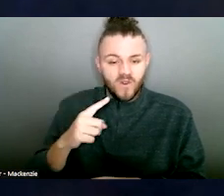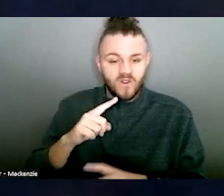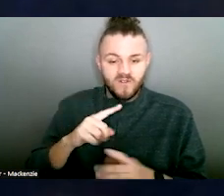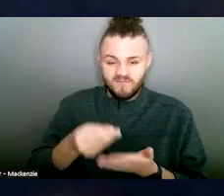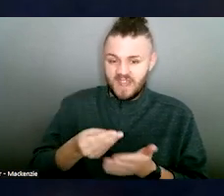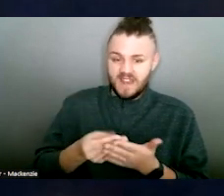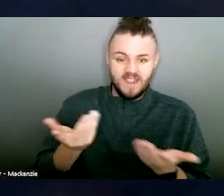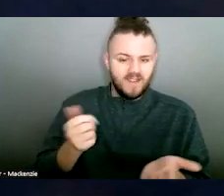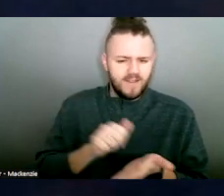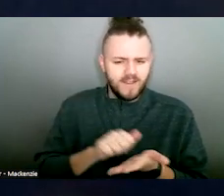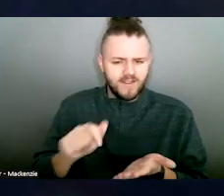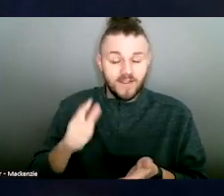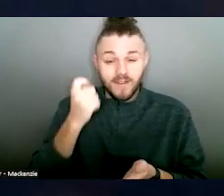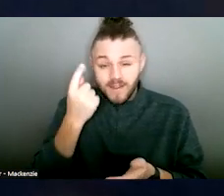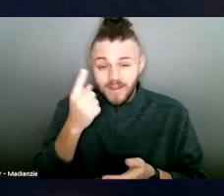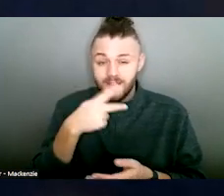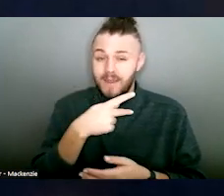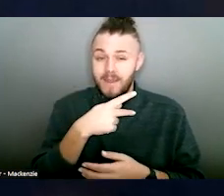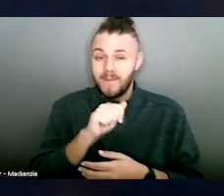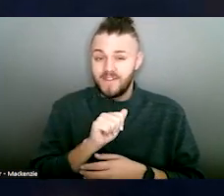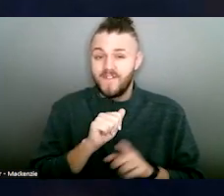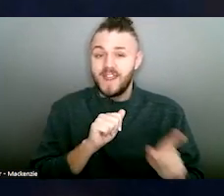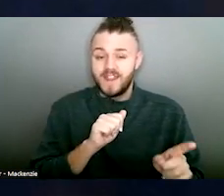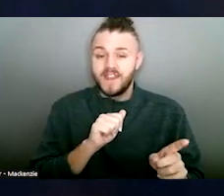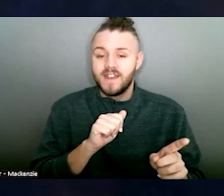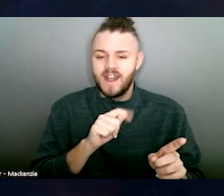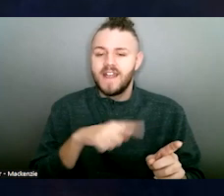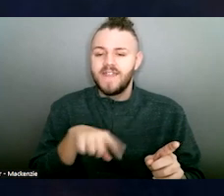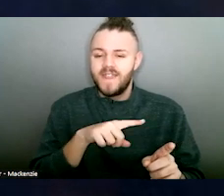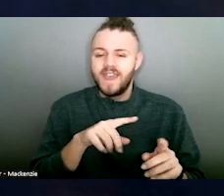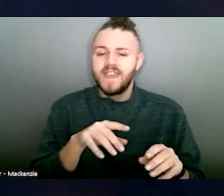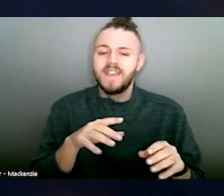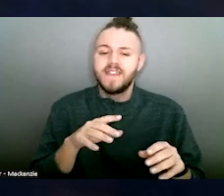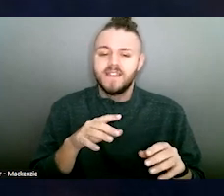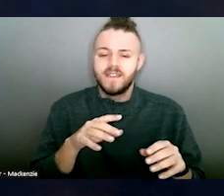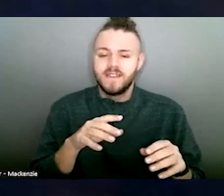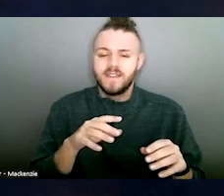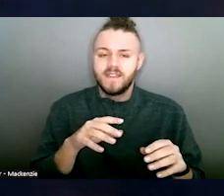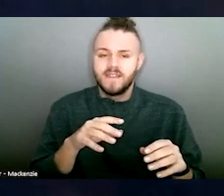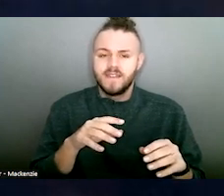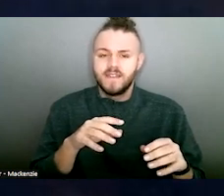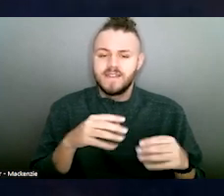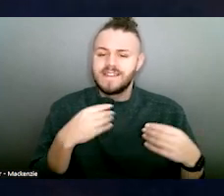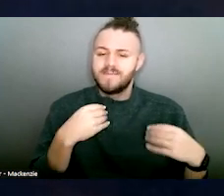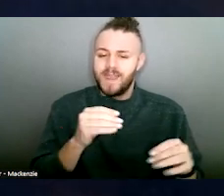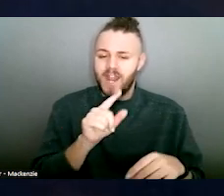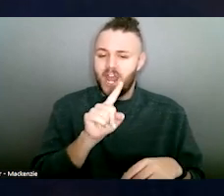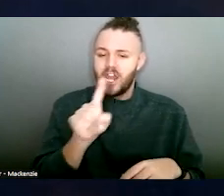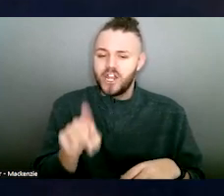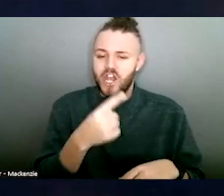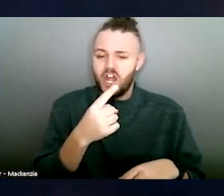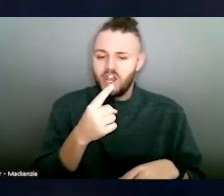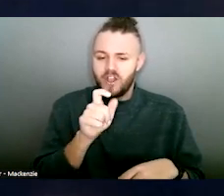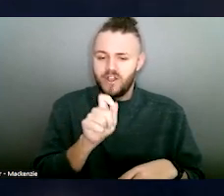idea, Pennsylvania spent $1.56 per capita. West Virginia spent $1.41 per capita.